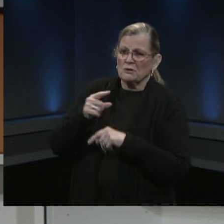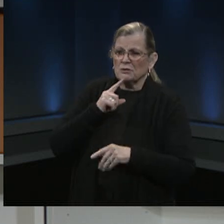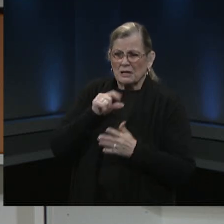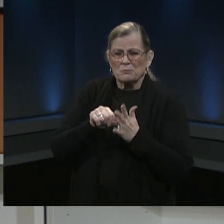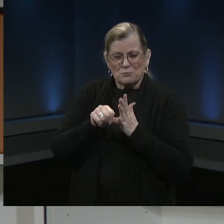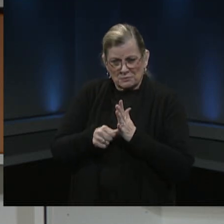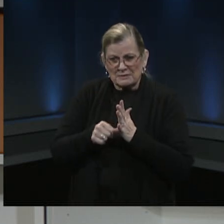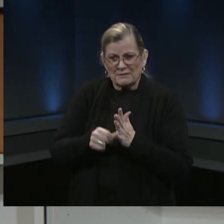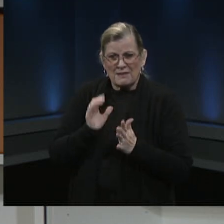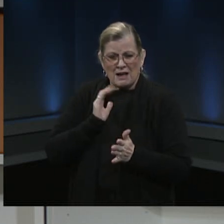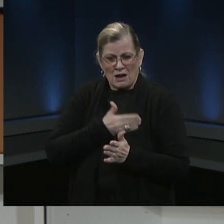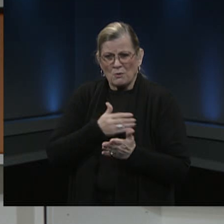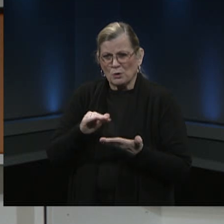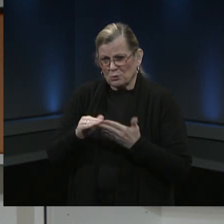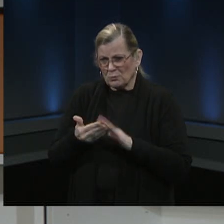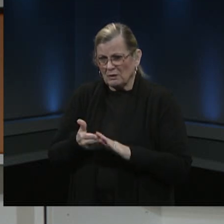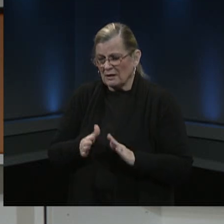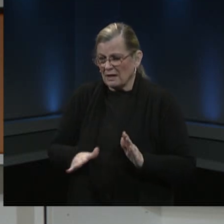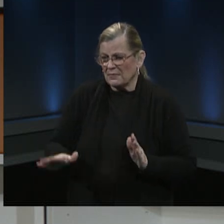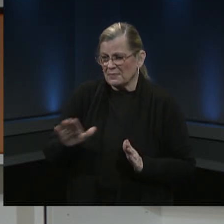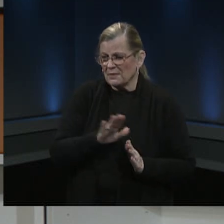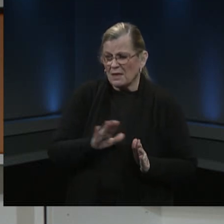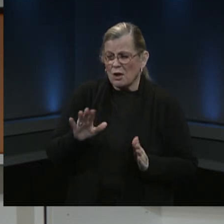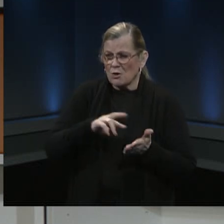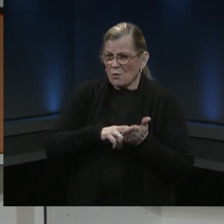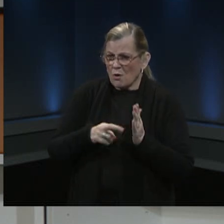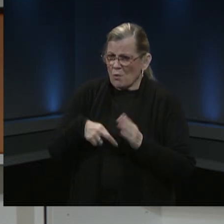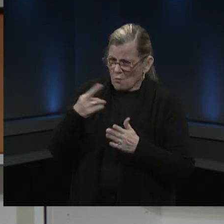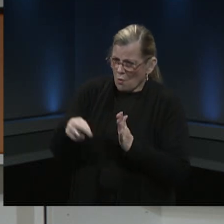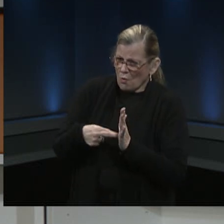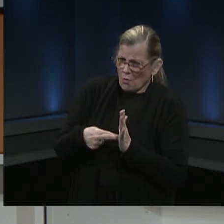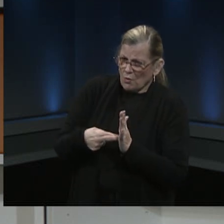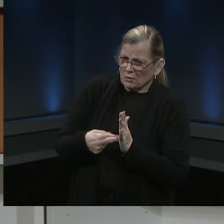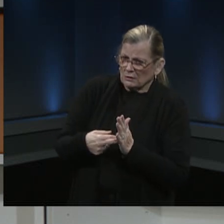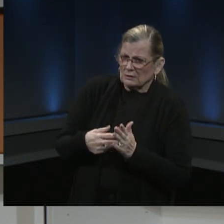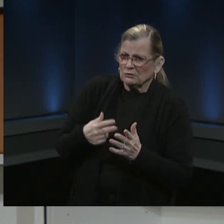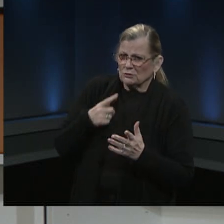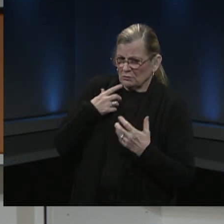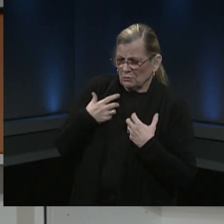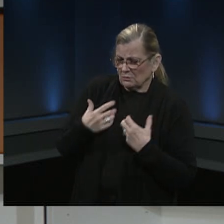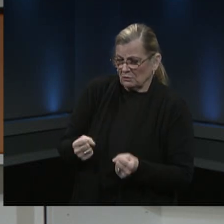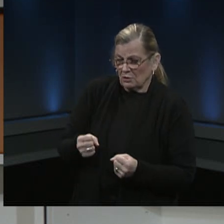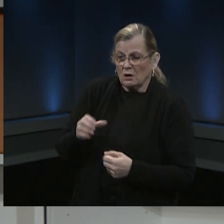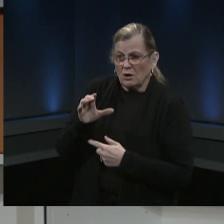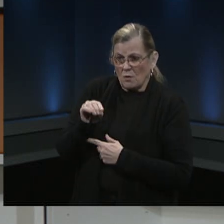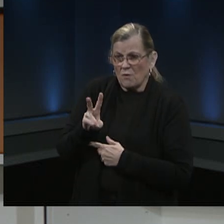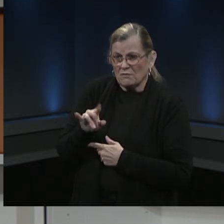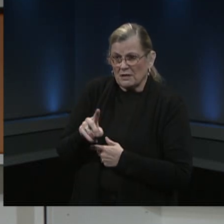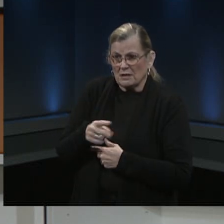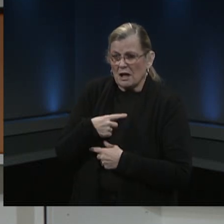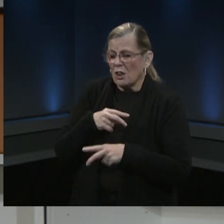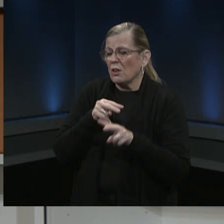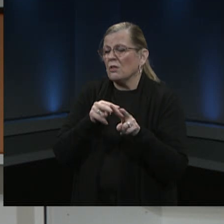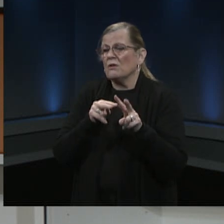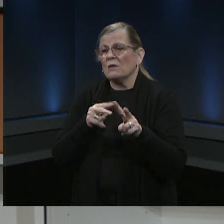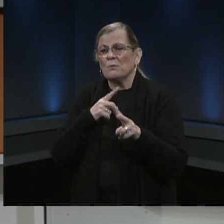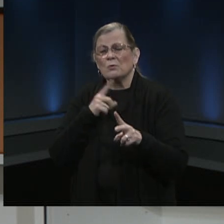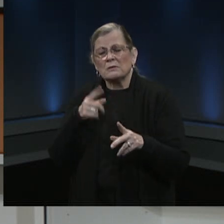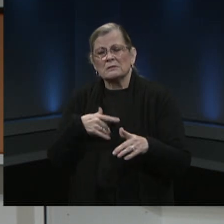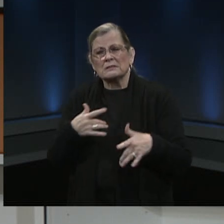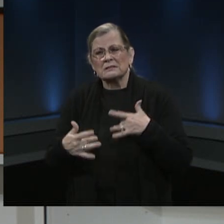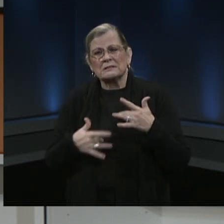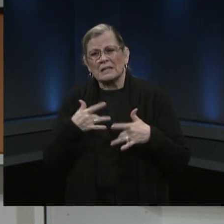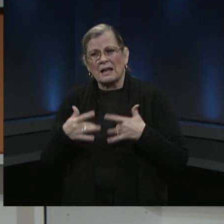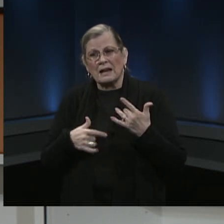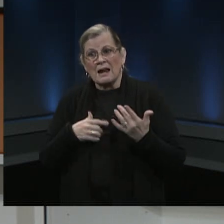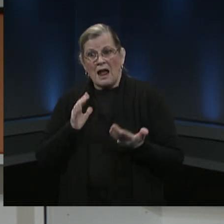in uh helping us get through this pandemic so i'm very hopeful and excited about this news um but this is a separate